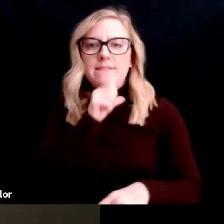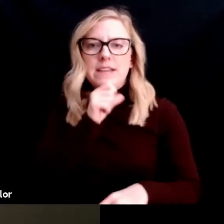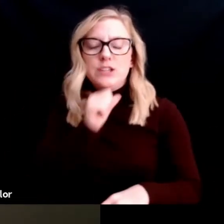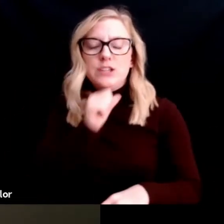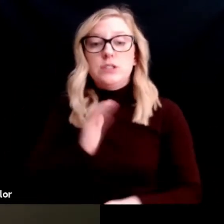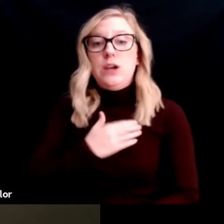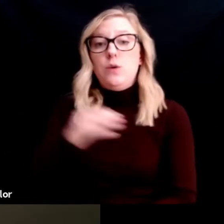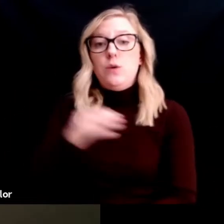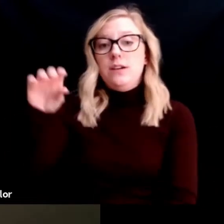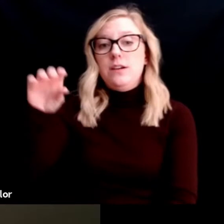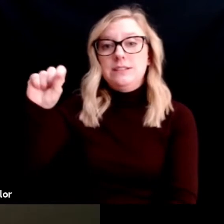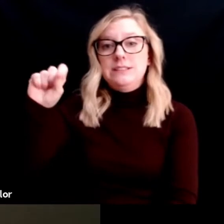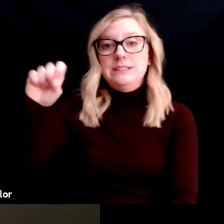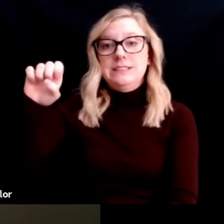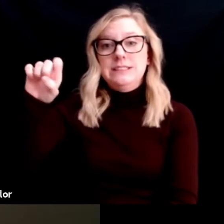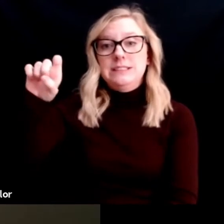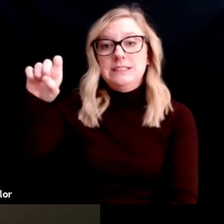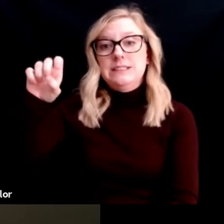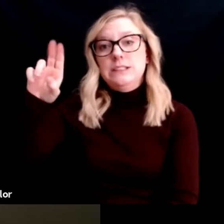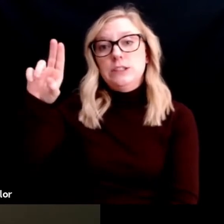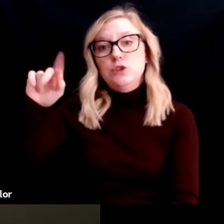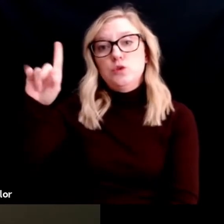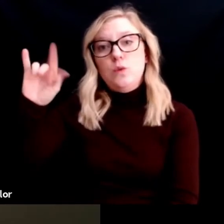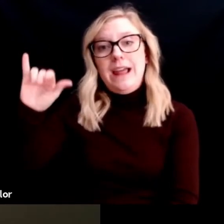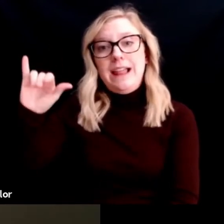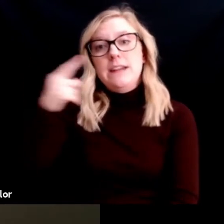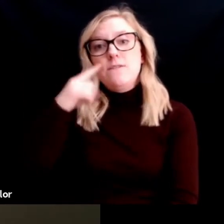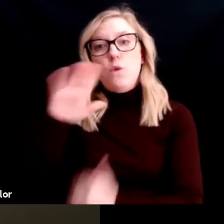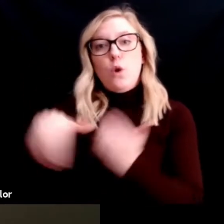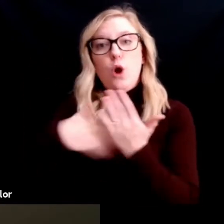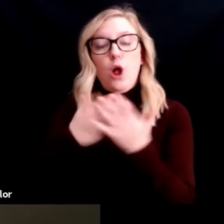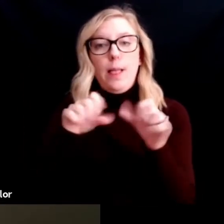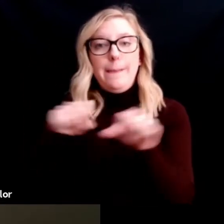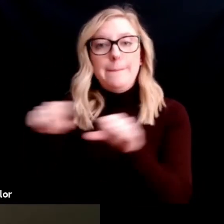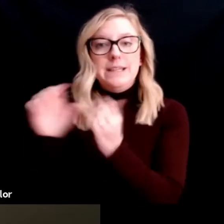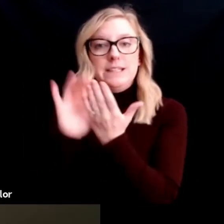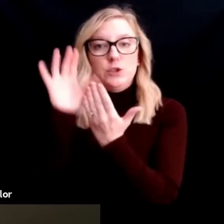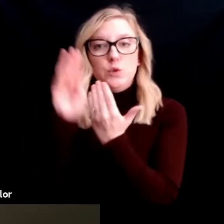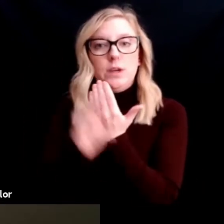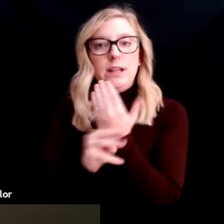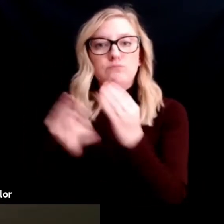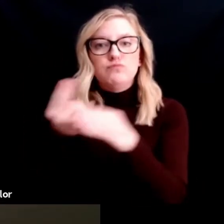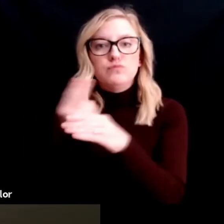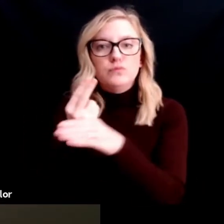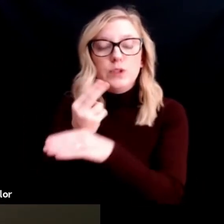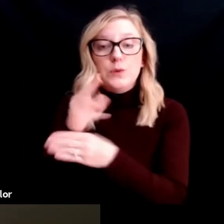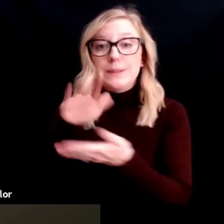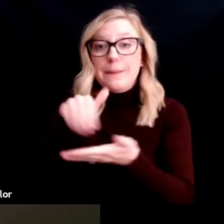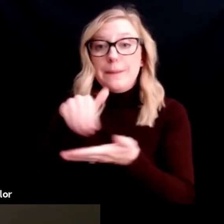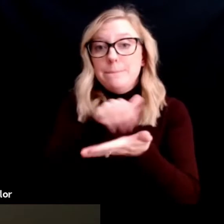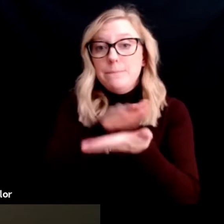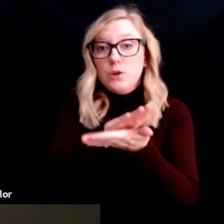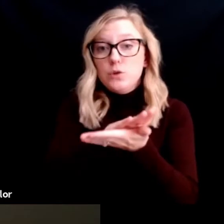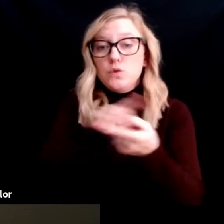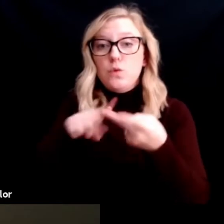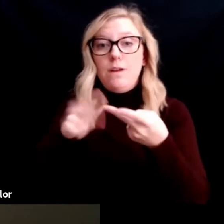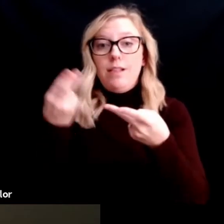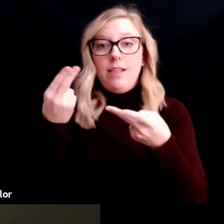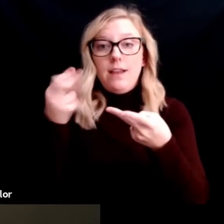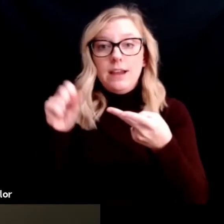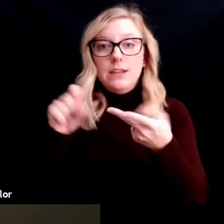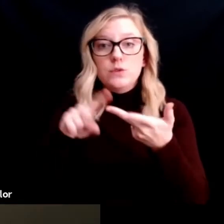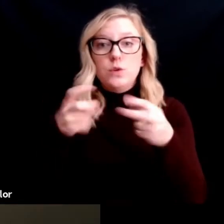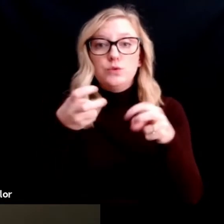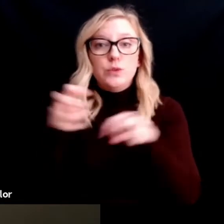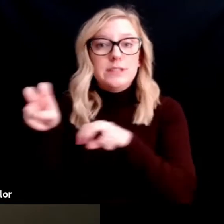our sexuality for all abilities curriculum is used in middle schools, high schools, transition programs, and